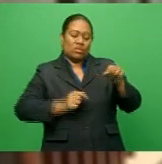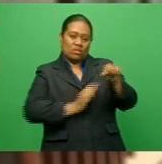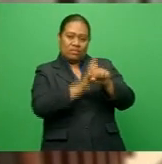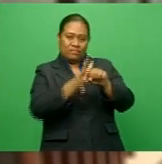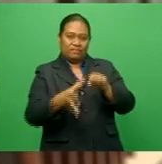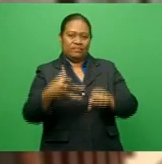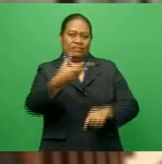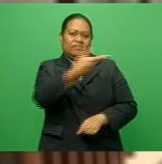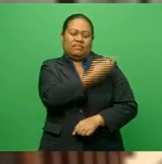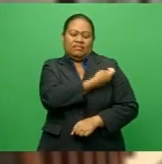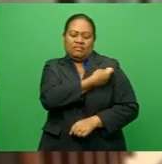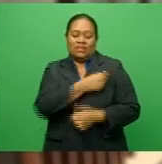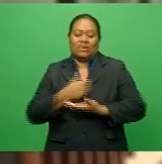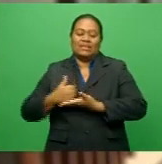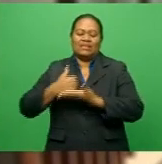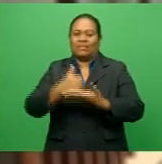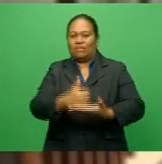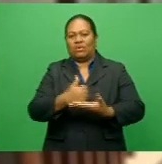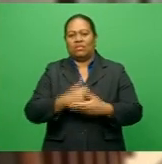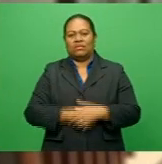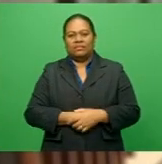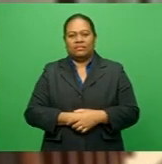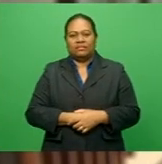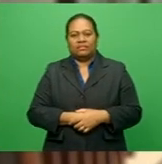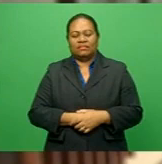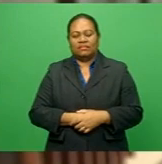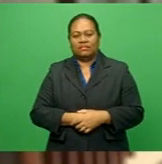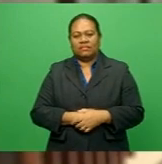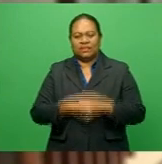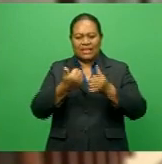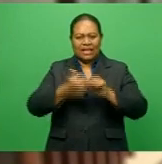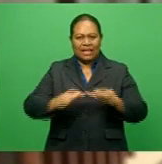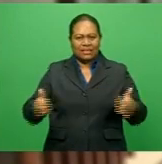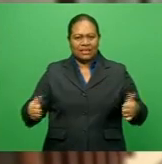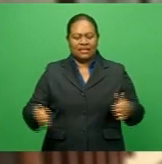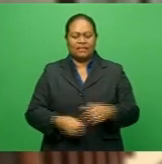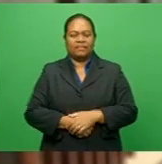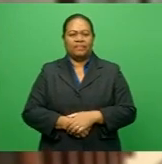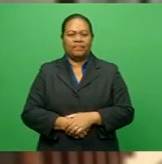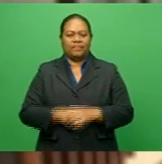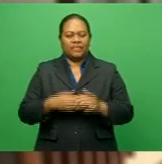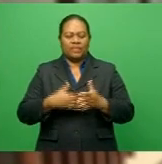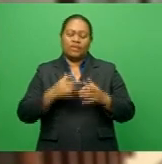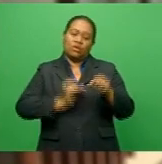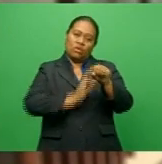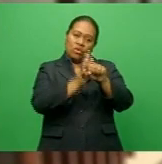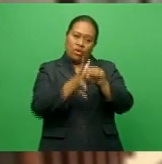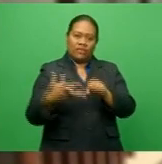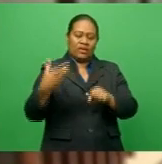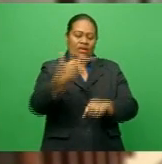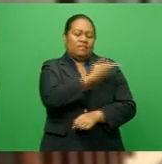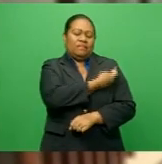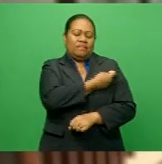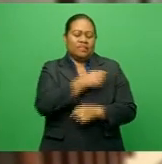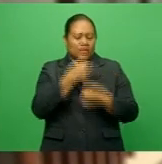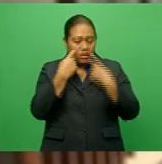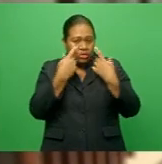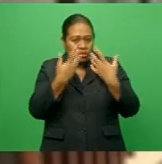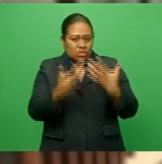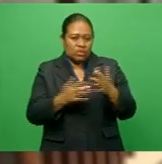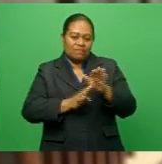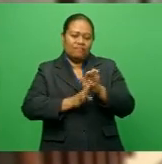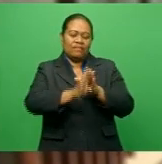vaccinations will support riskier assets. Meanwhile, Britain approved a COVID-19 vaccine developed by Pfizer